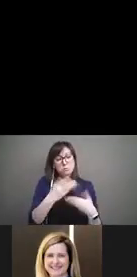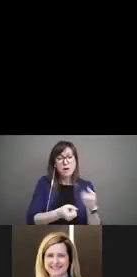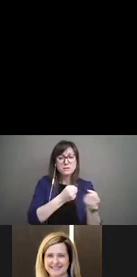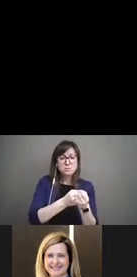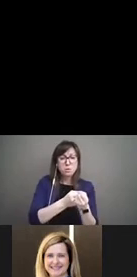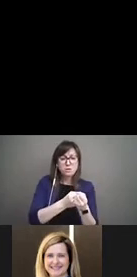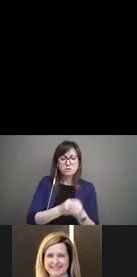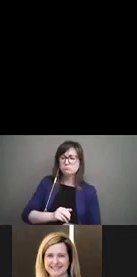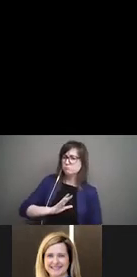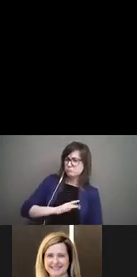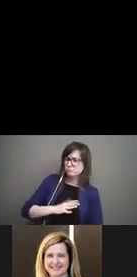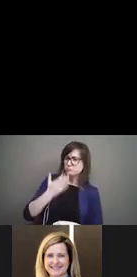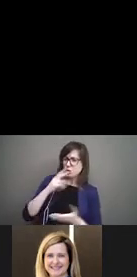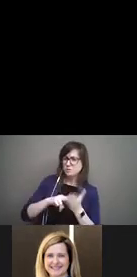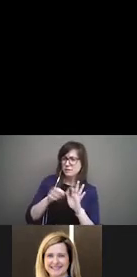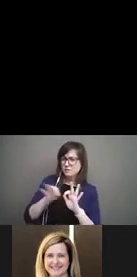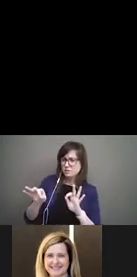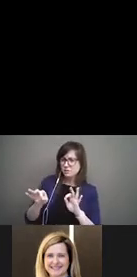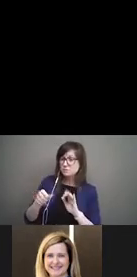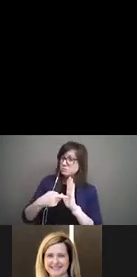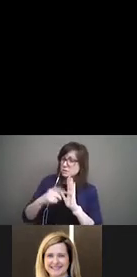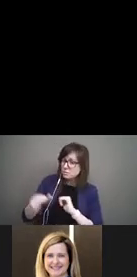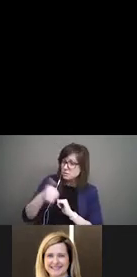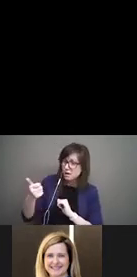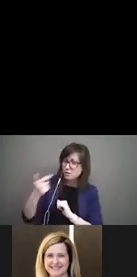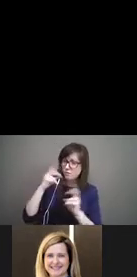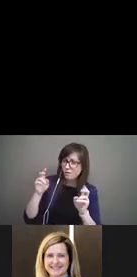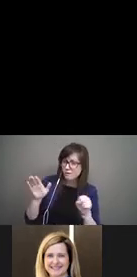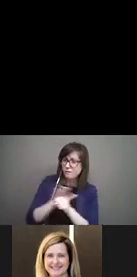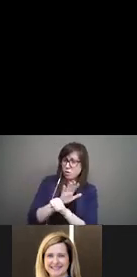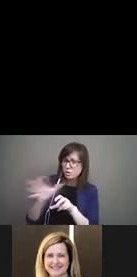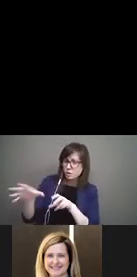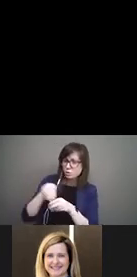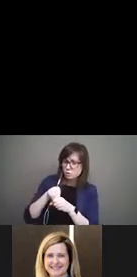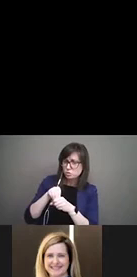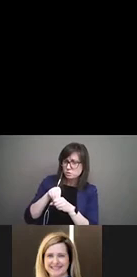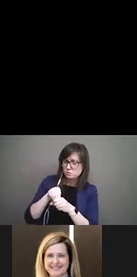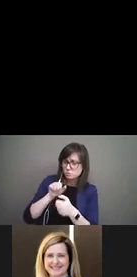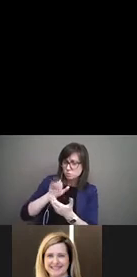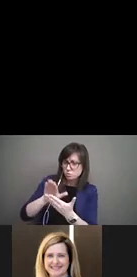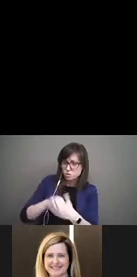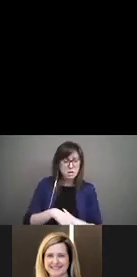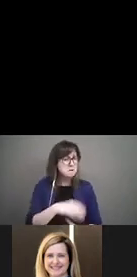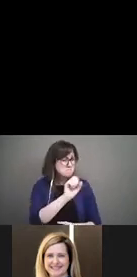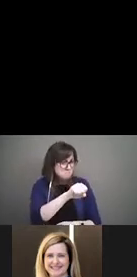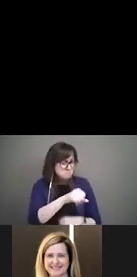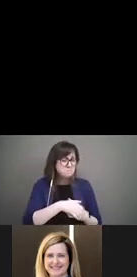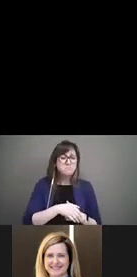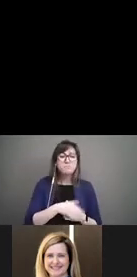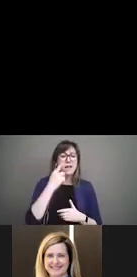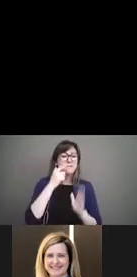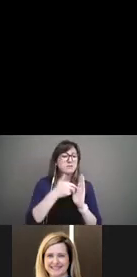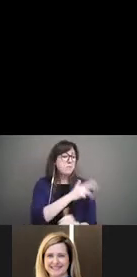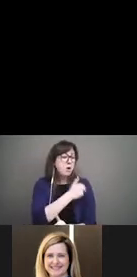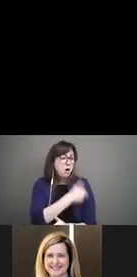definition. Are there other examples of full inclusion, Rebecca, that you can think of? Sure. Currently in environments like hospitals,